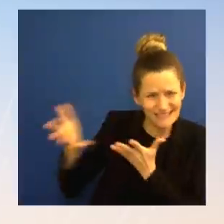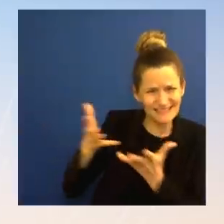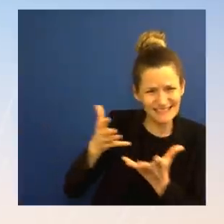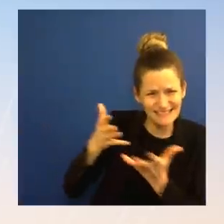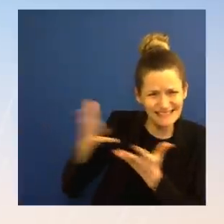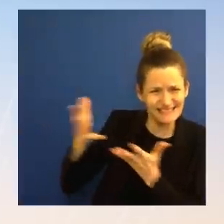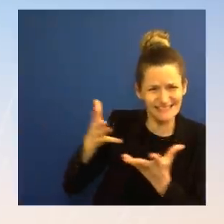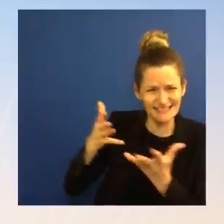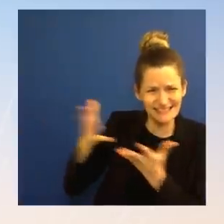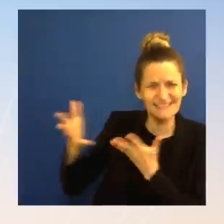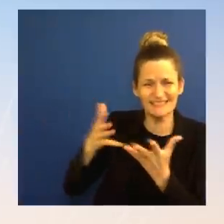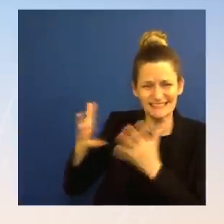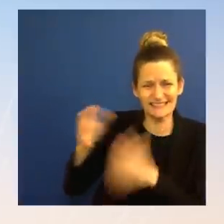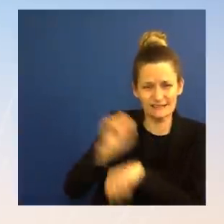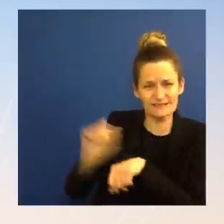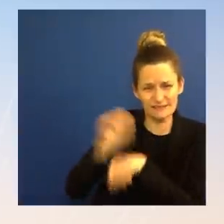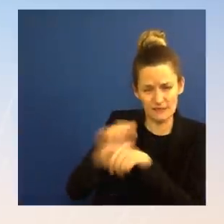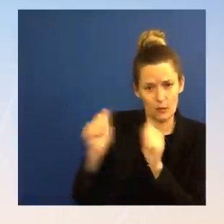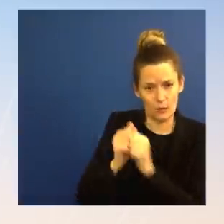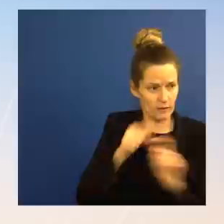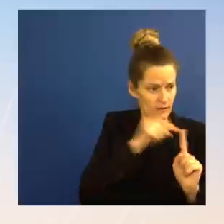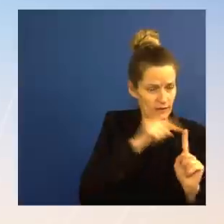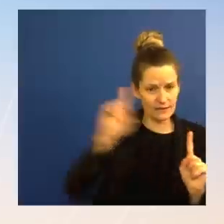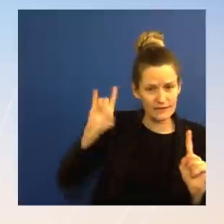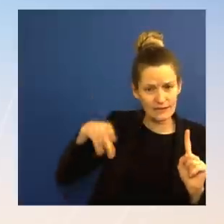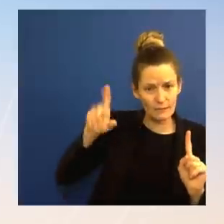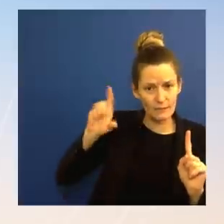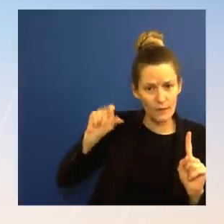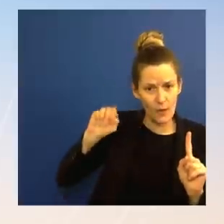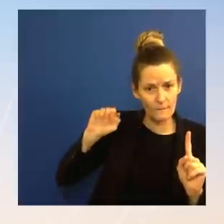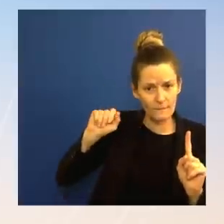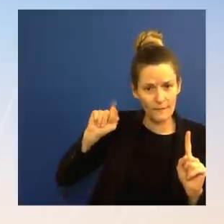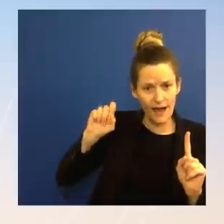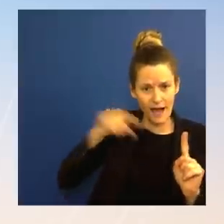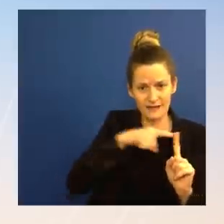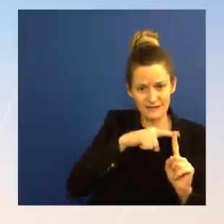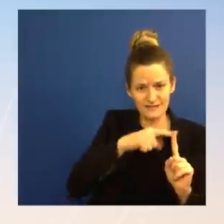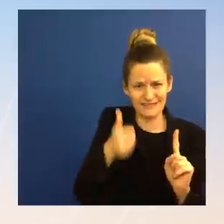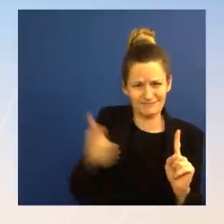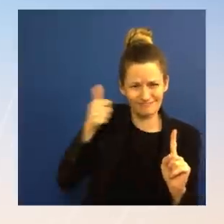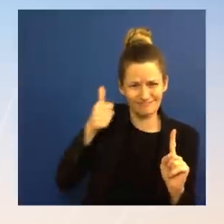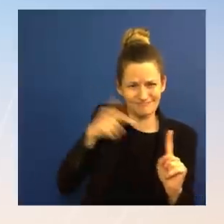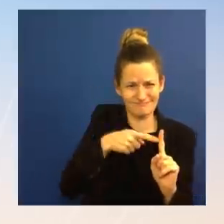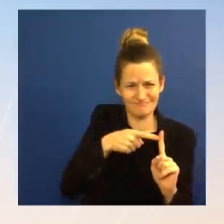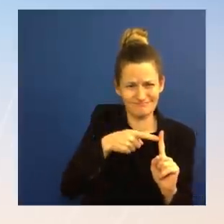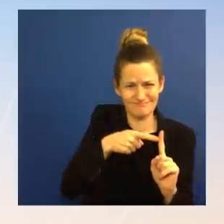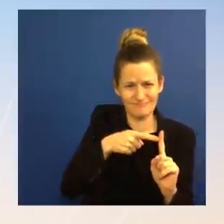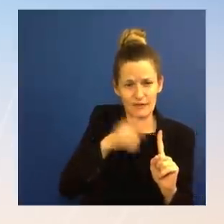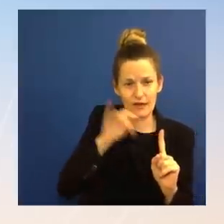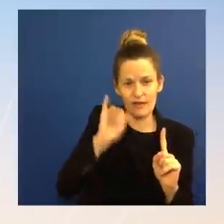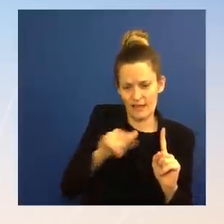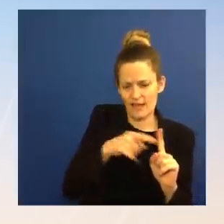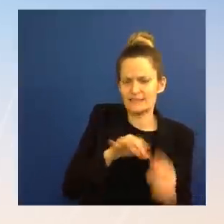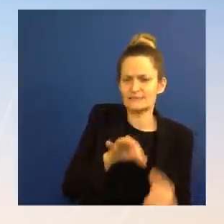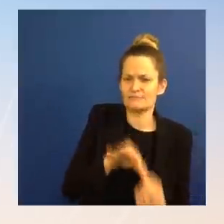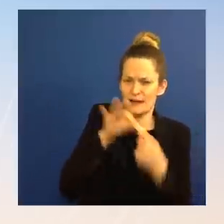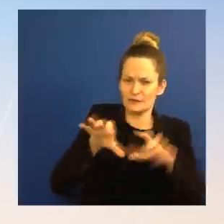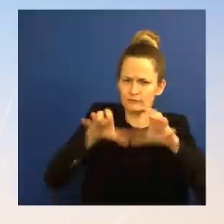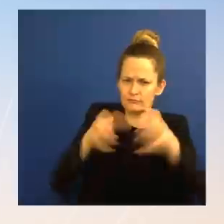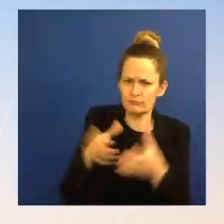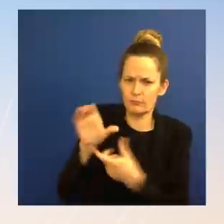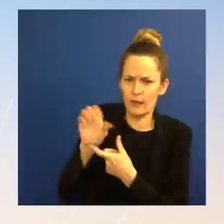our Special Envoy for Hostage Affairs, Roger Carstens, who worked on this for months over the course of time.